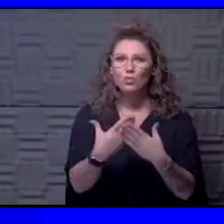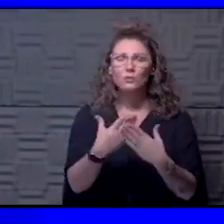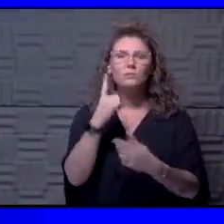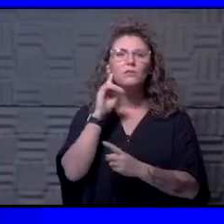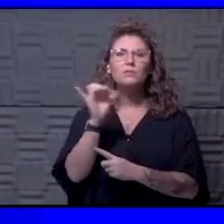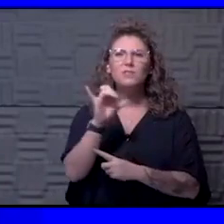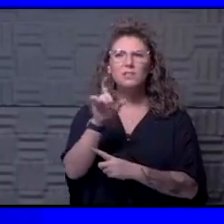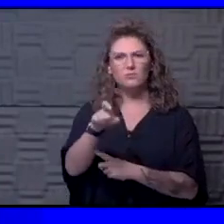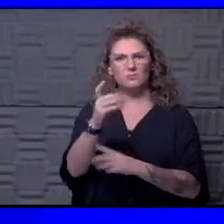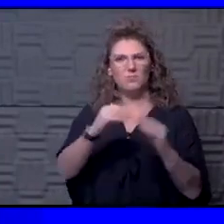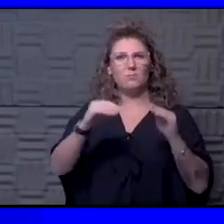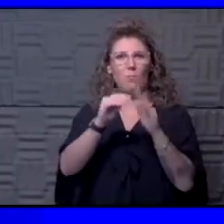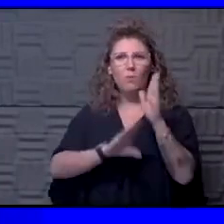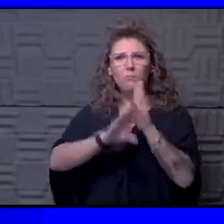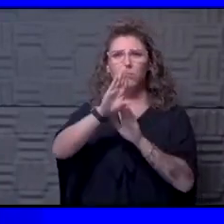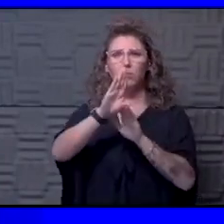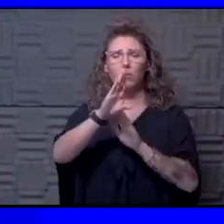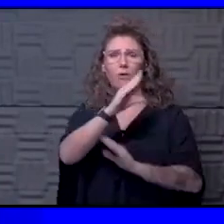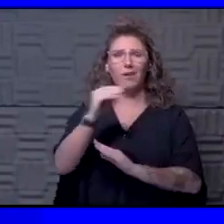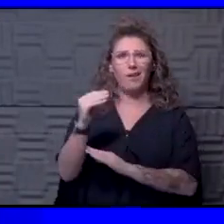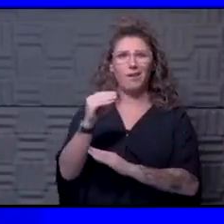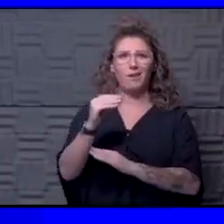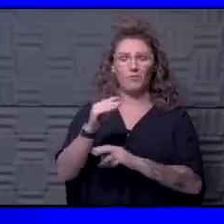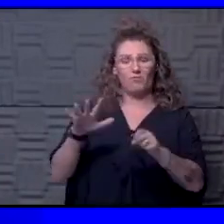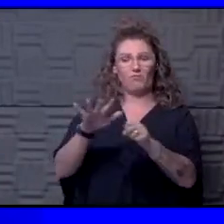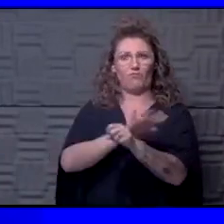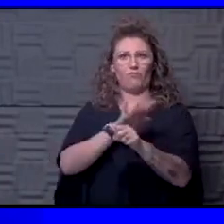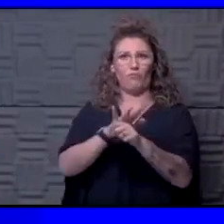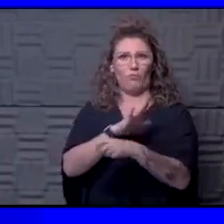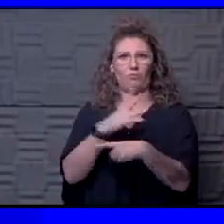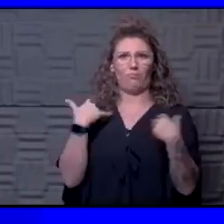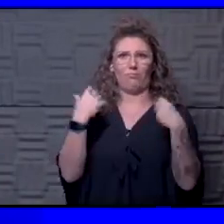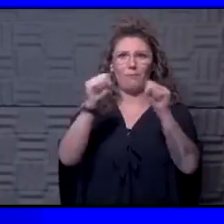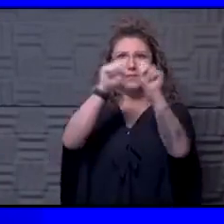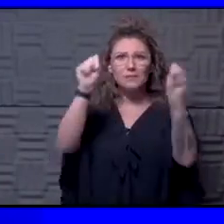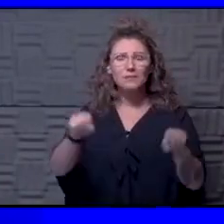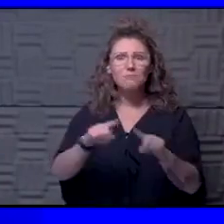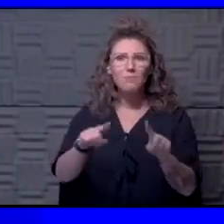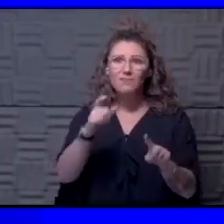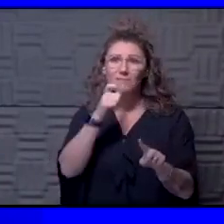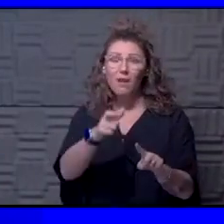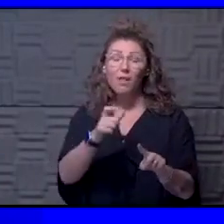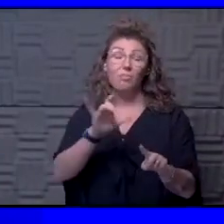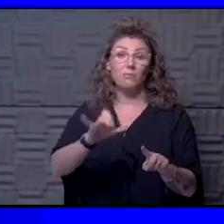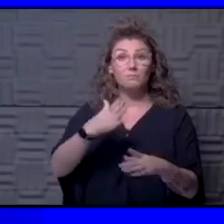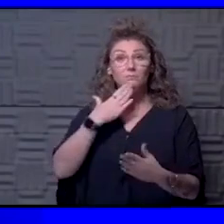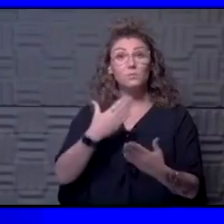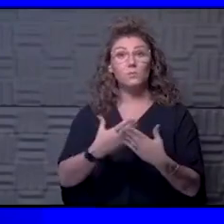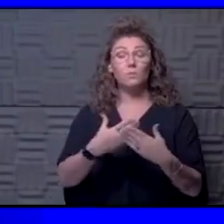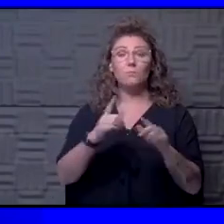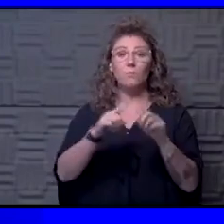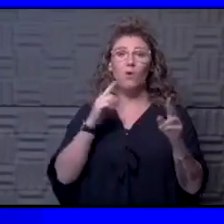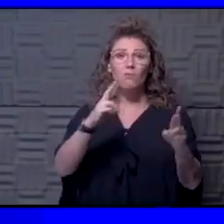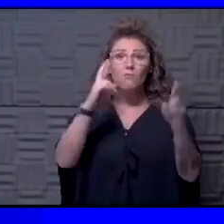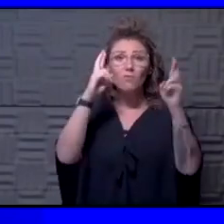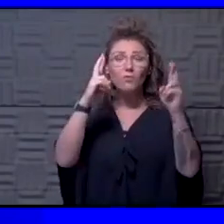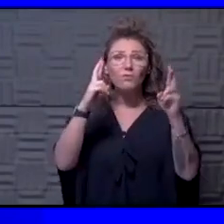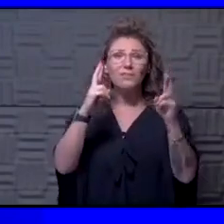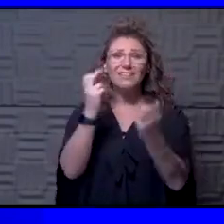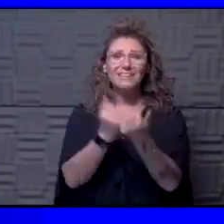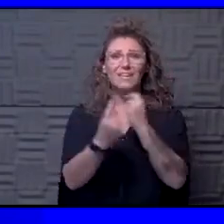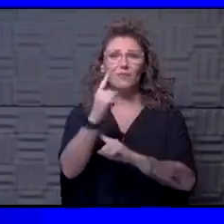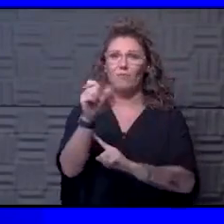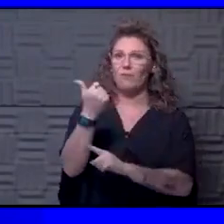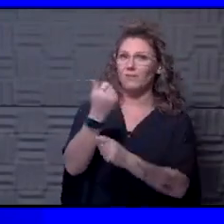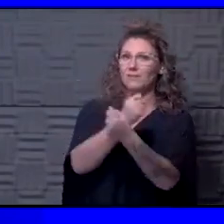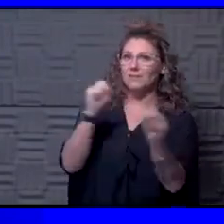should have more of a surge or more capacity issues right now in our health system. We don't. That's a good thing. But hopefully we can keep everybody